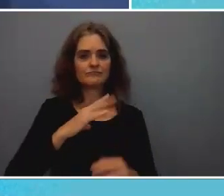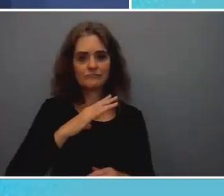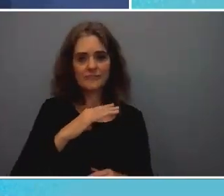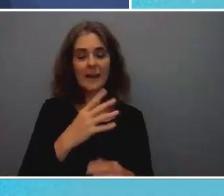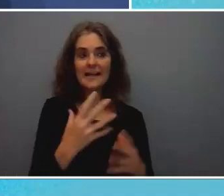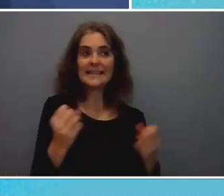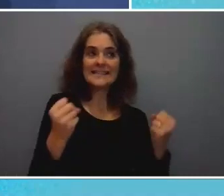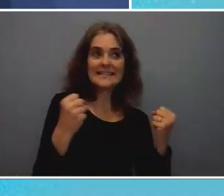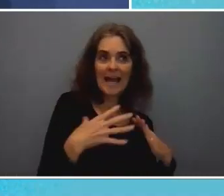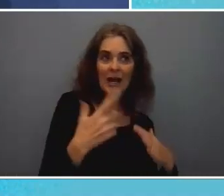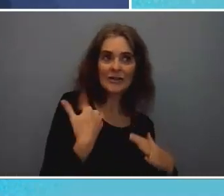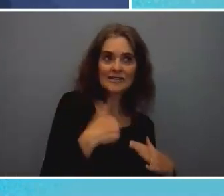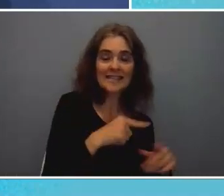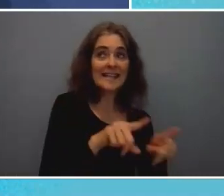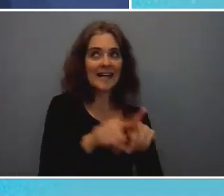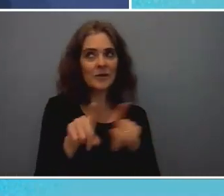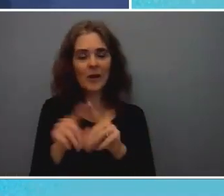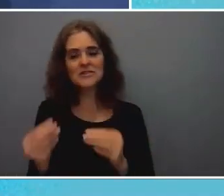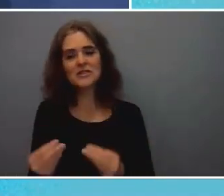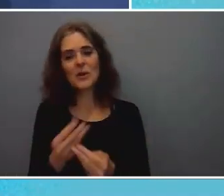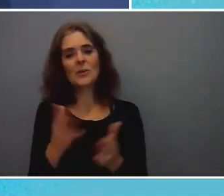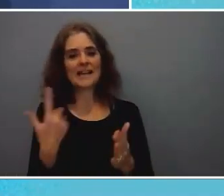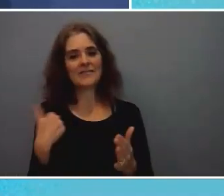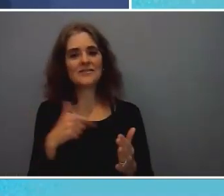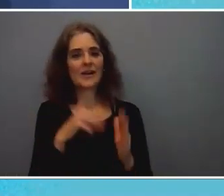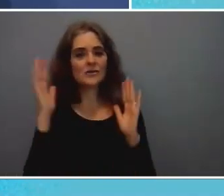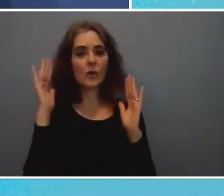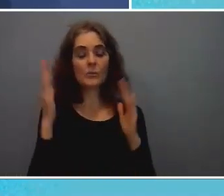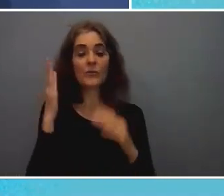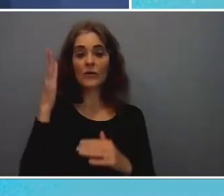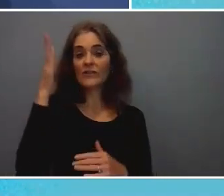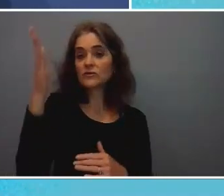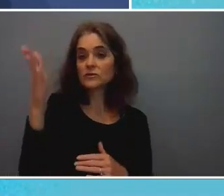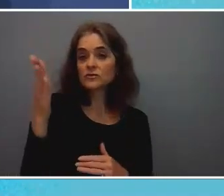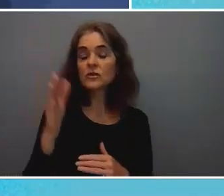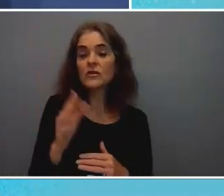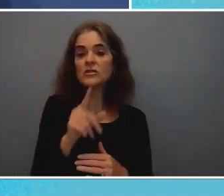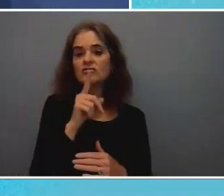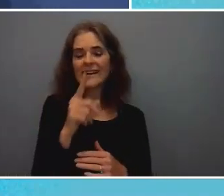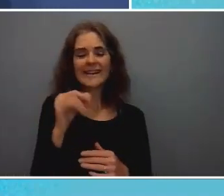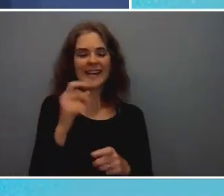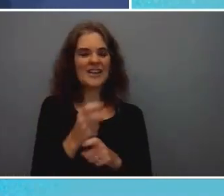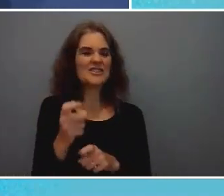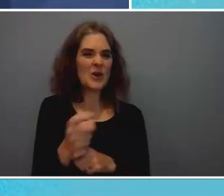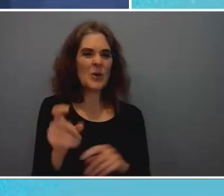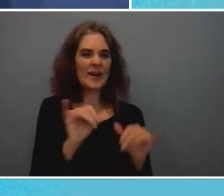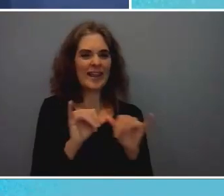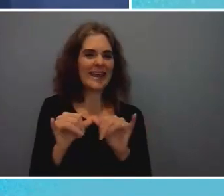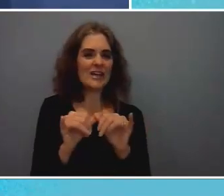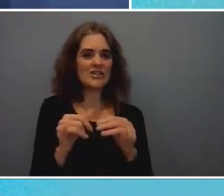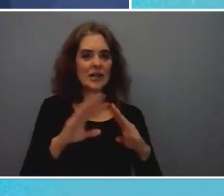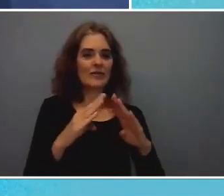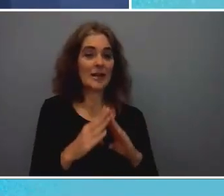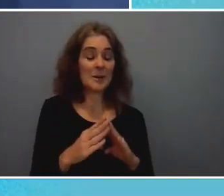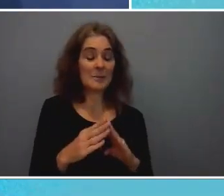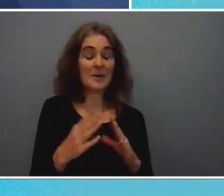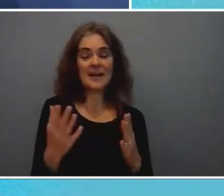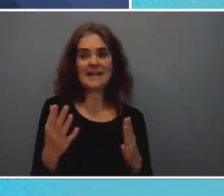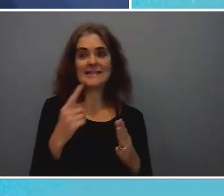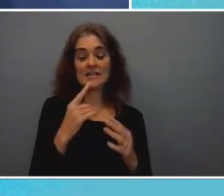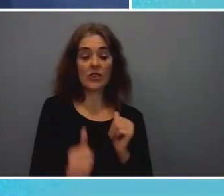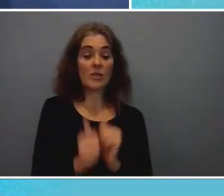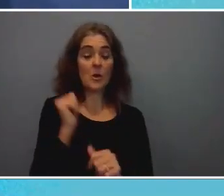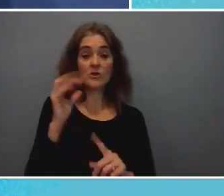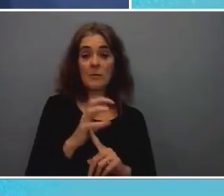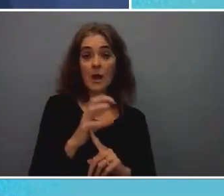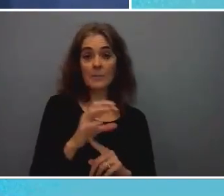and gives us a lot of hope for the future there's a sort of a joke in the engineering community that the most popular coding